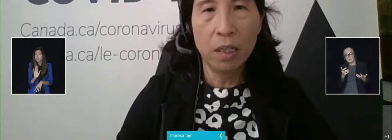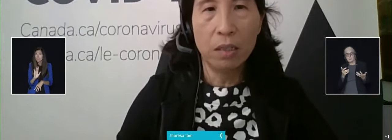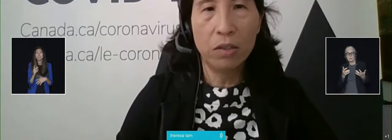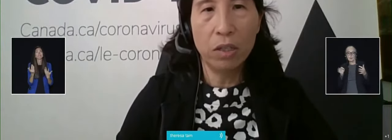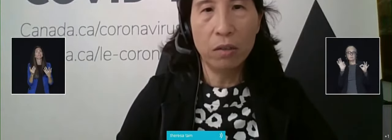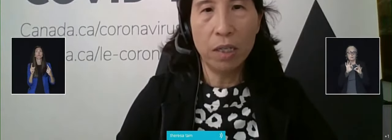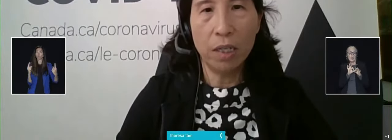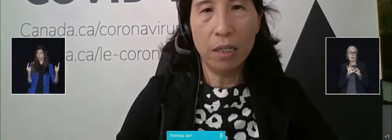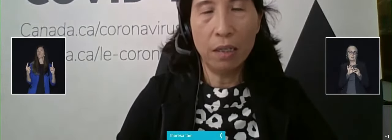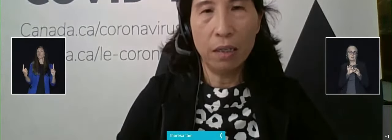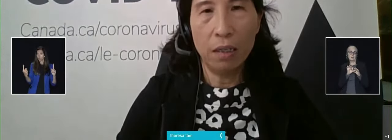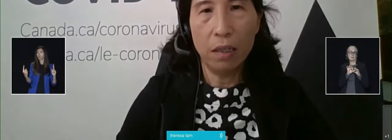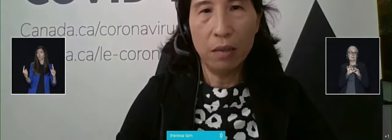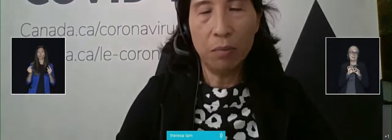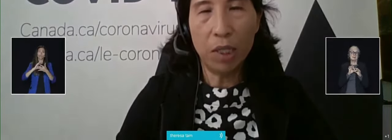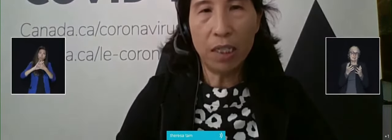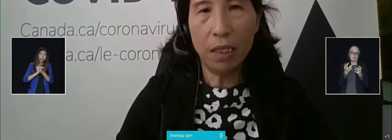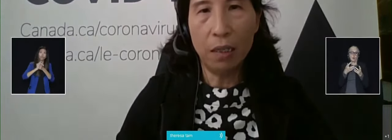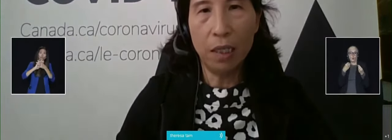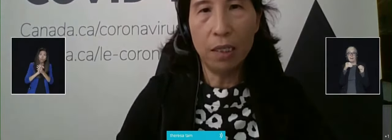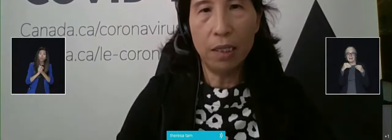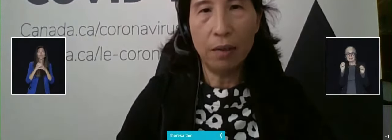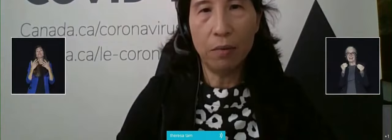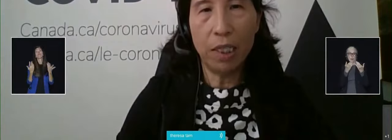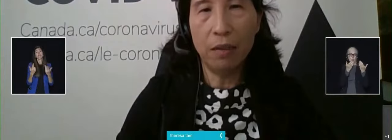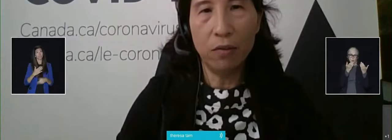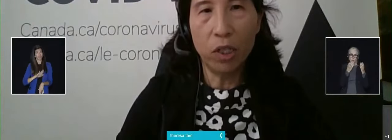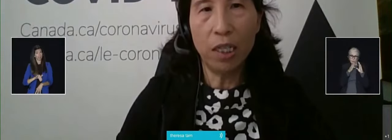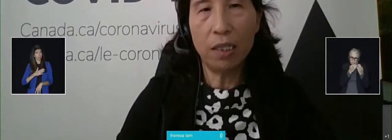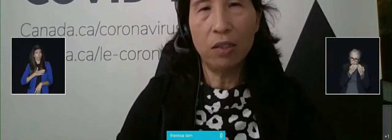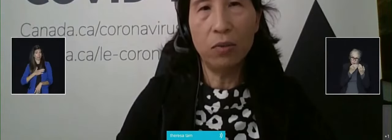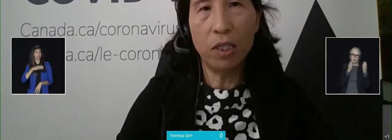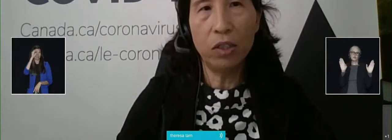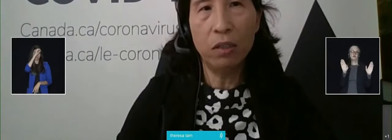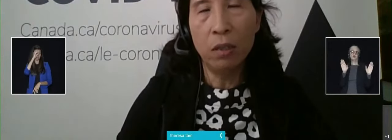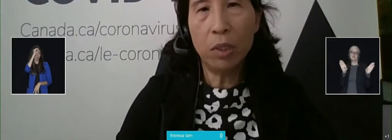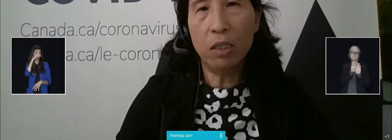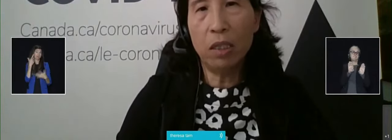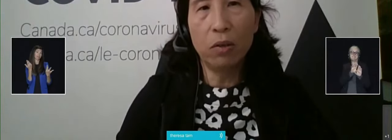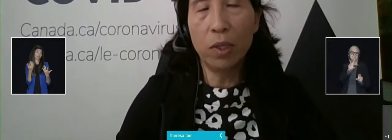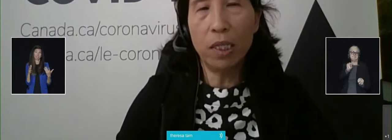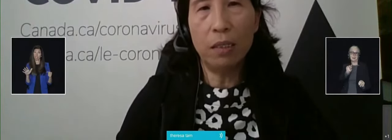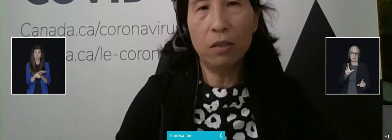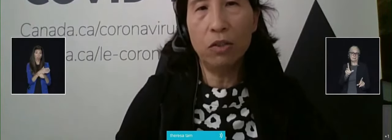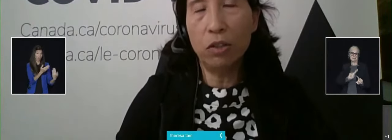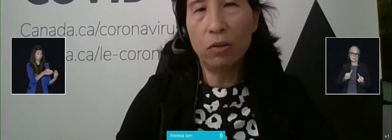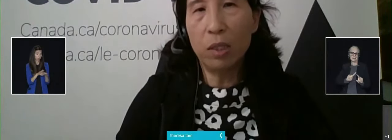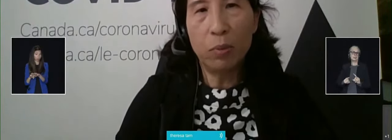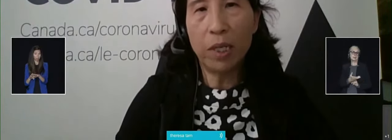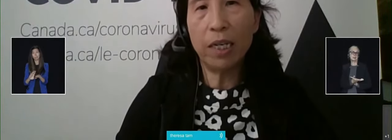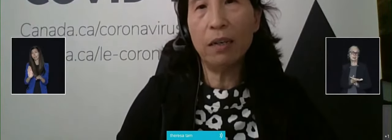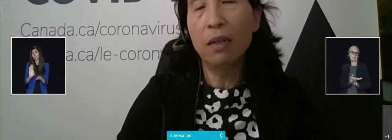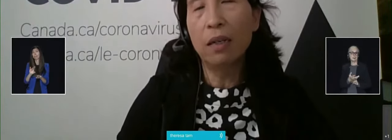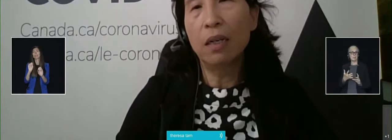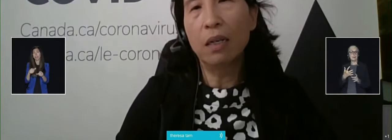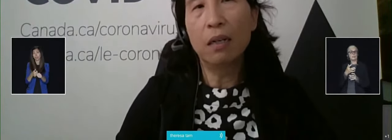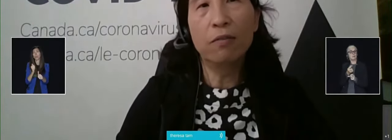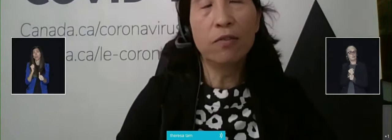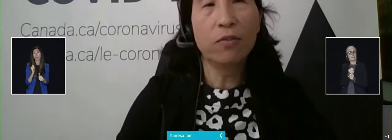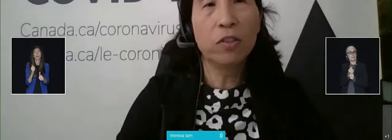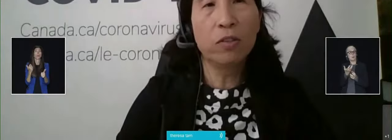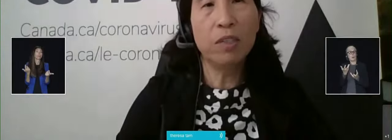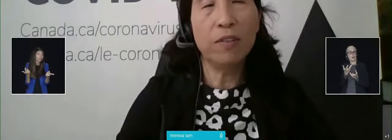lockdowns. So I think my take on it is that we can avoid that situation. But you can always, you should always prepare